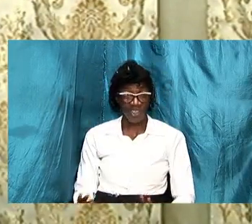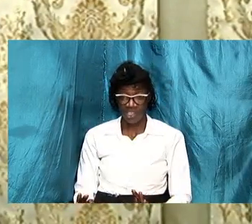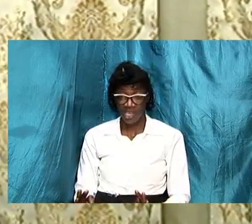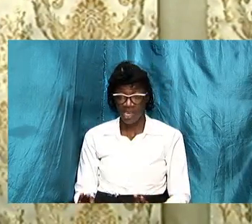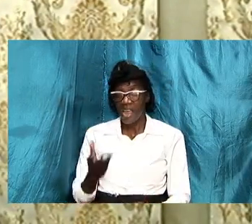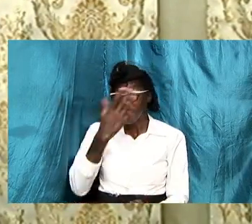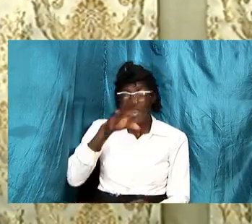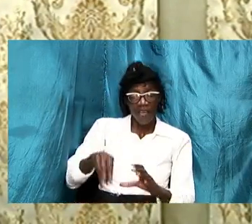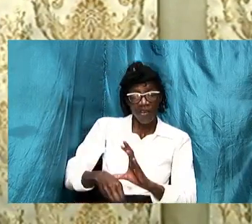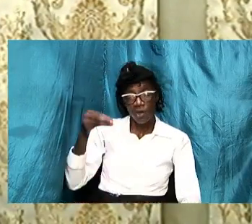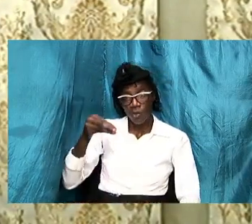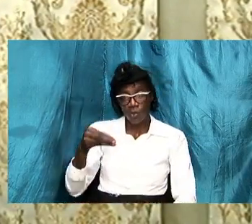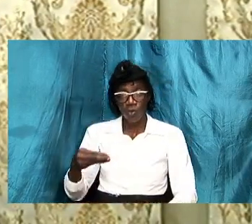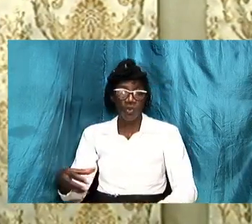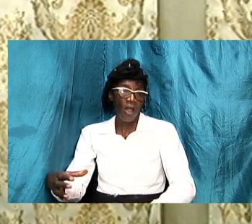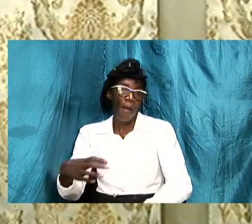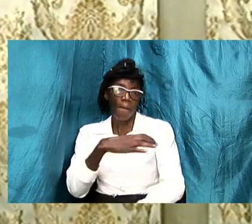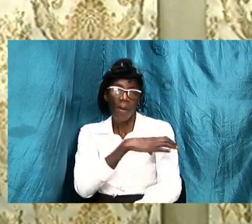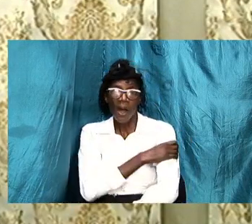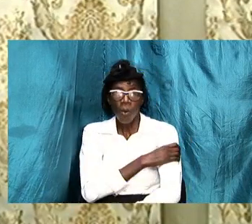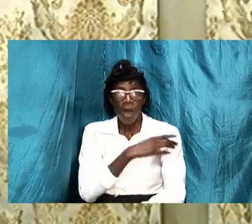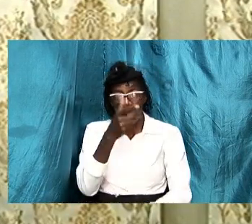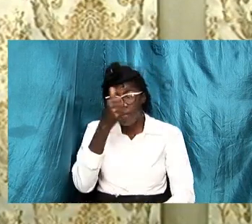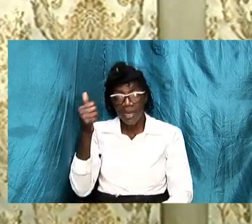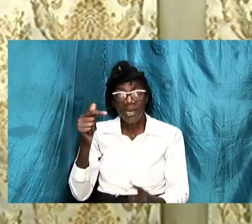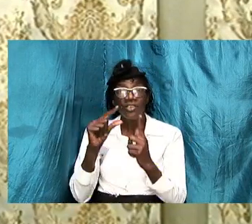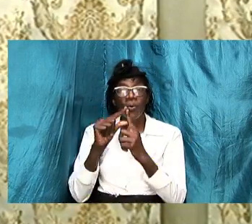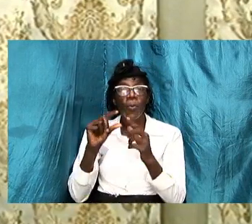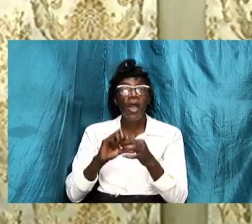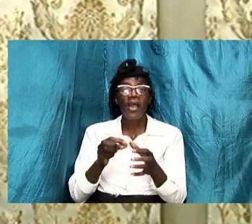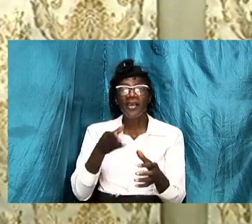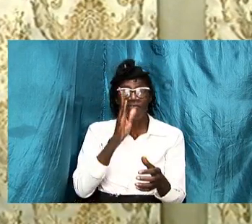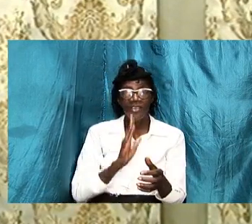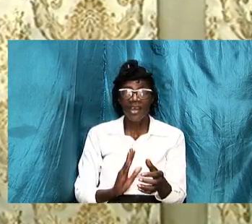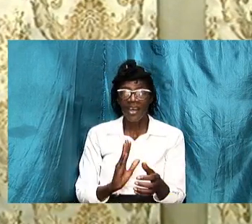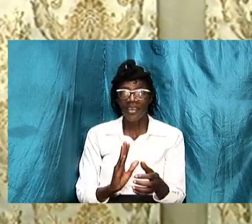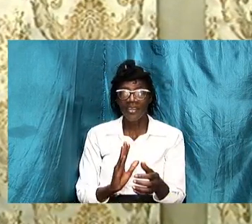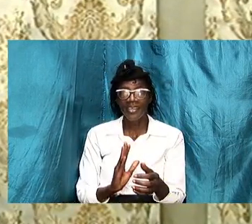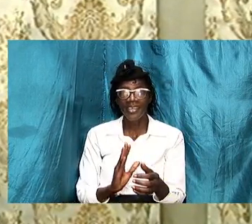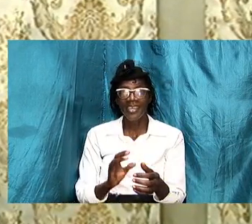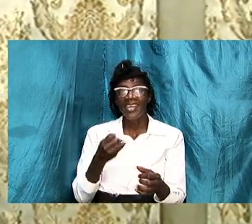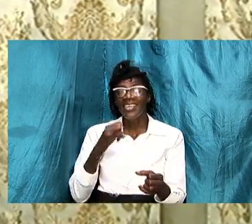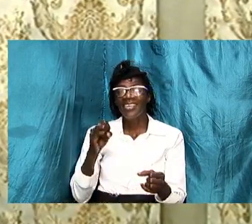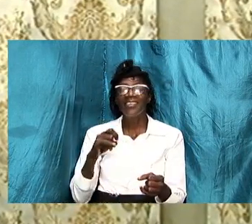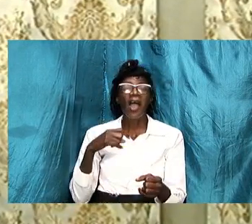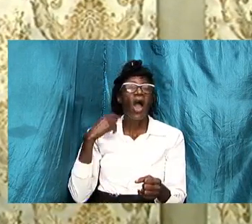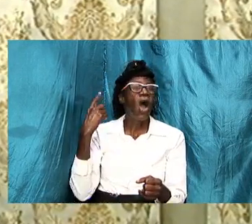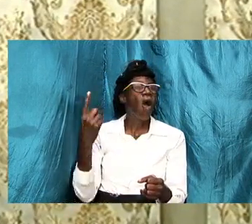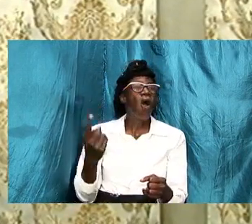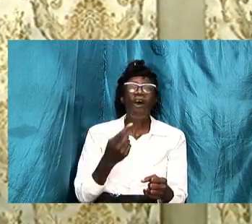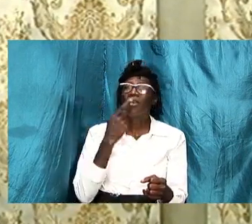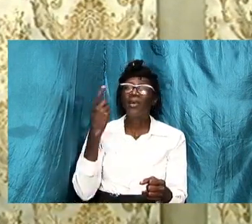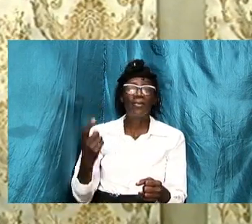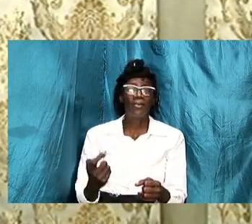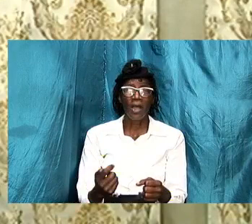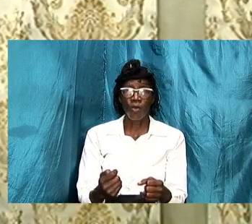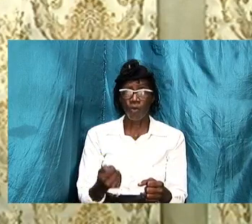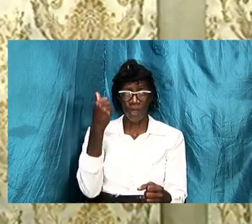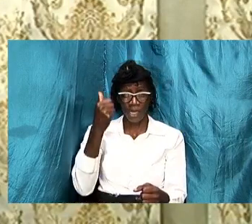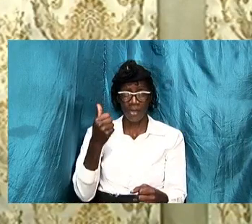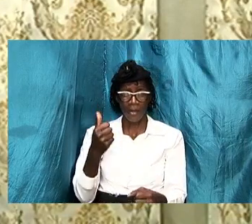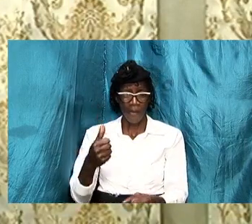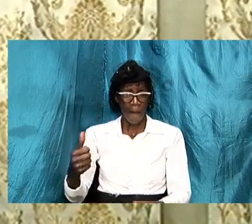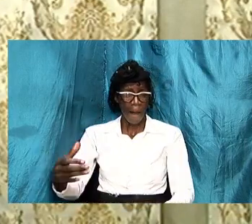the power because the word of god is always quick and